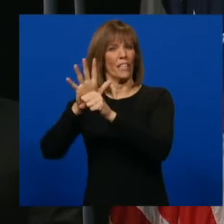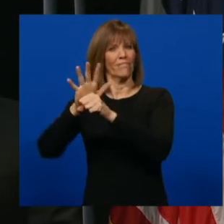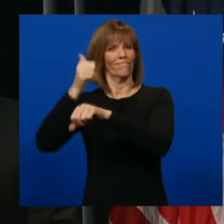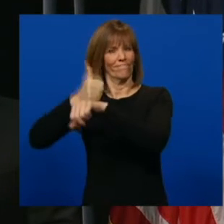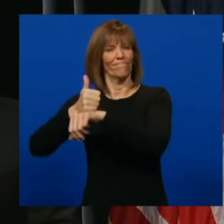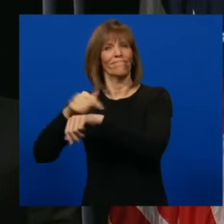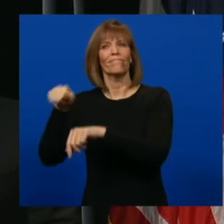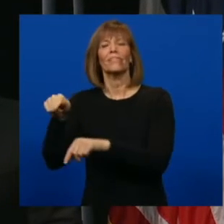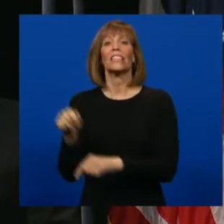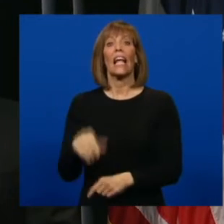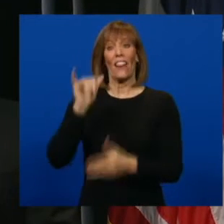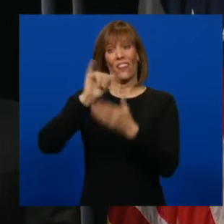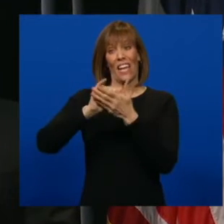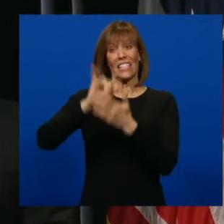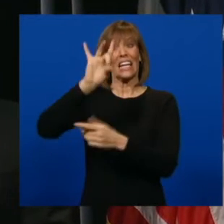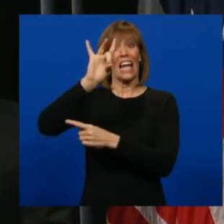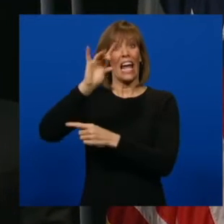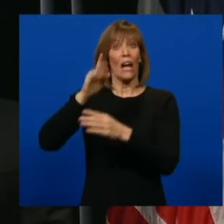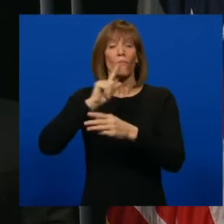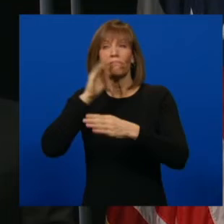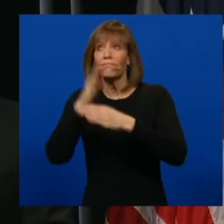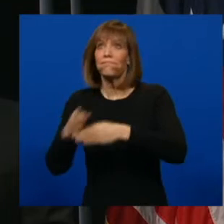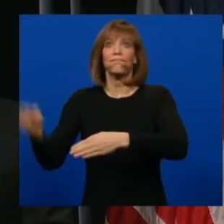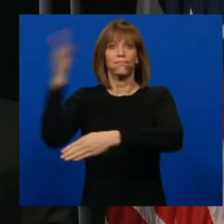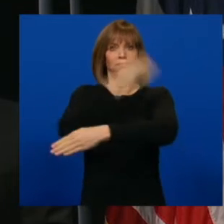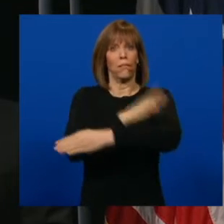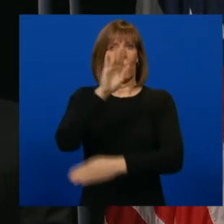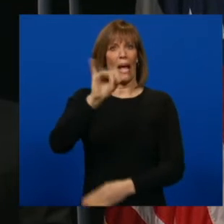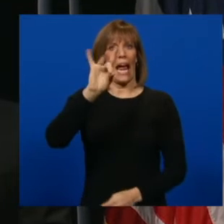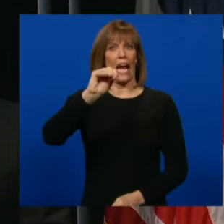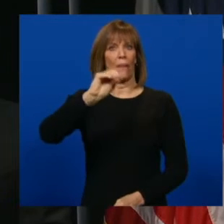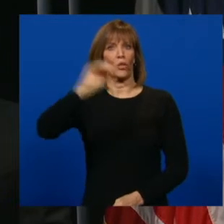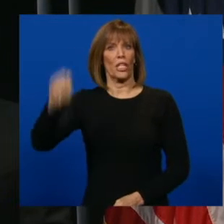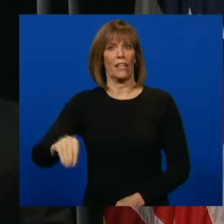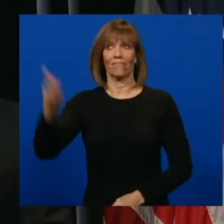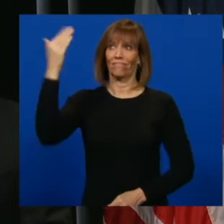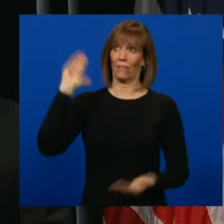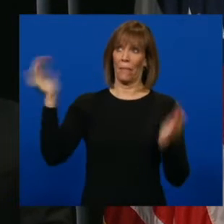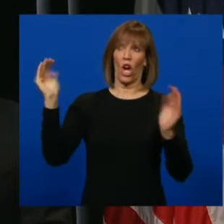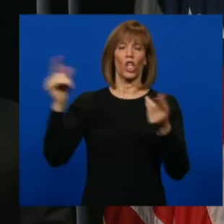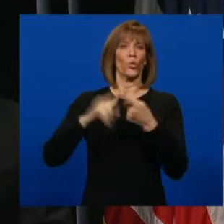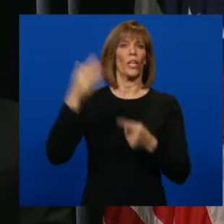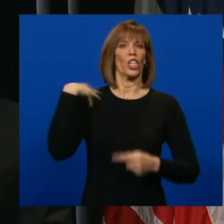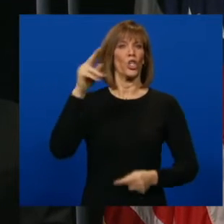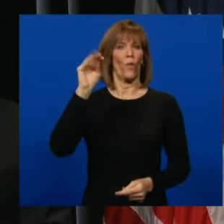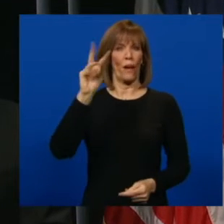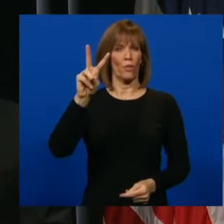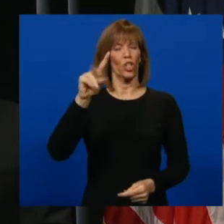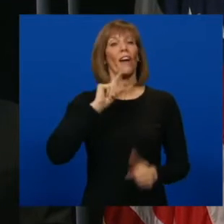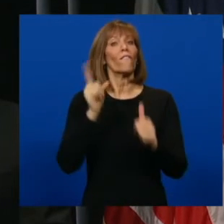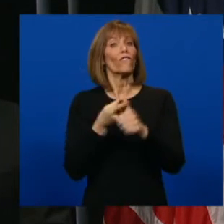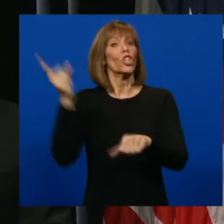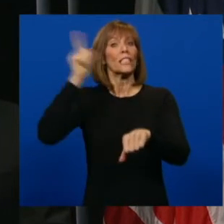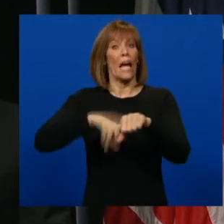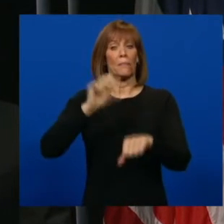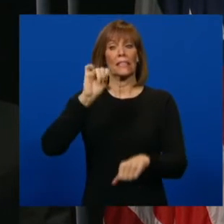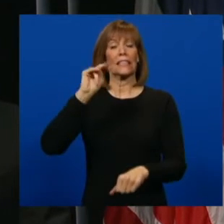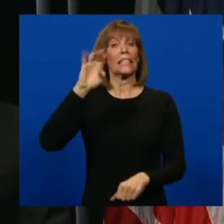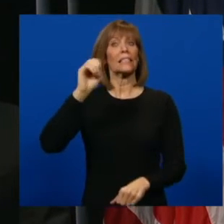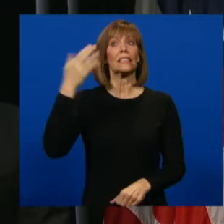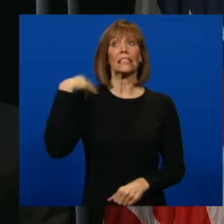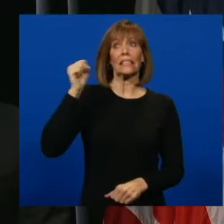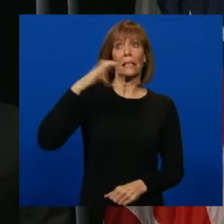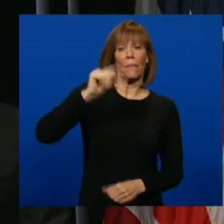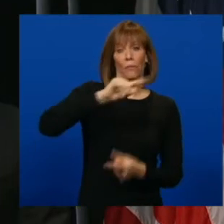is an 80% decrease since our all-time high in mid-November, and it's the first time since September that